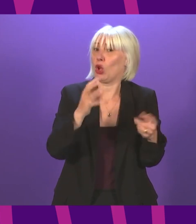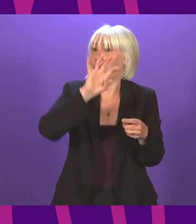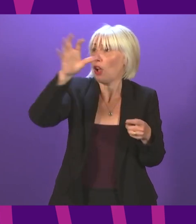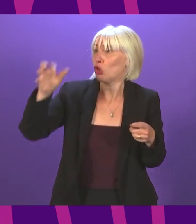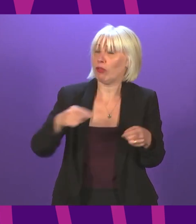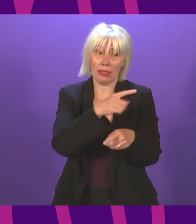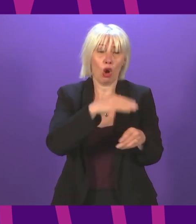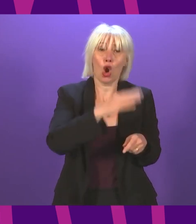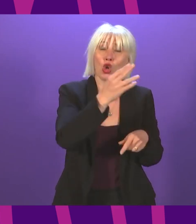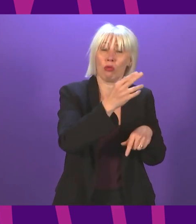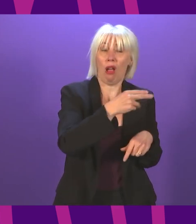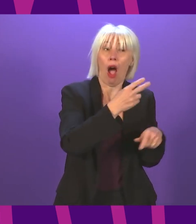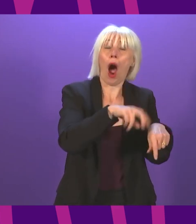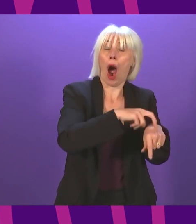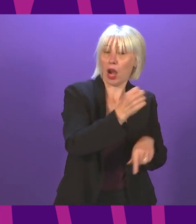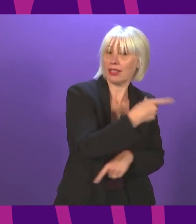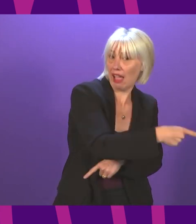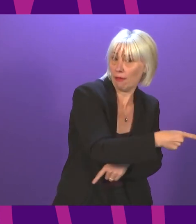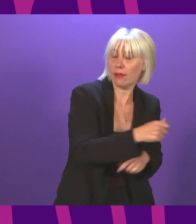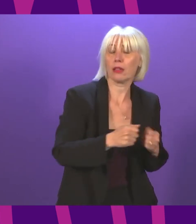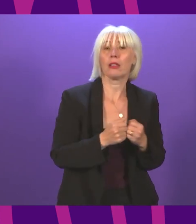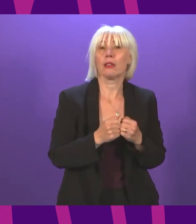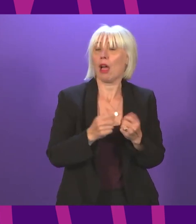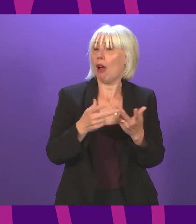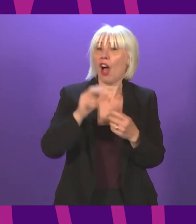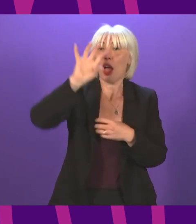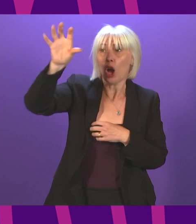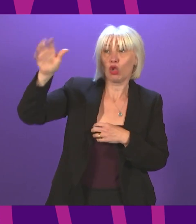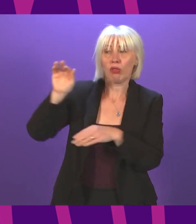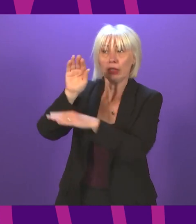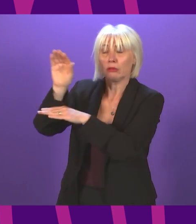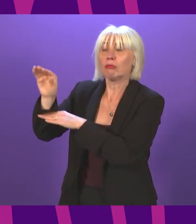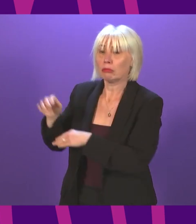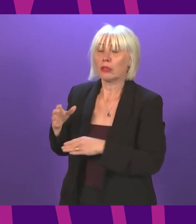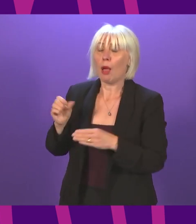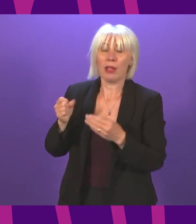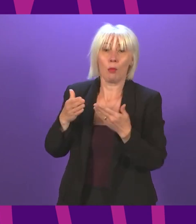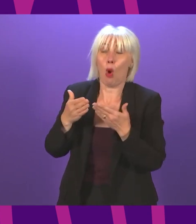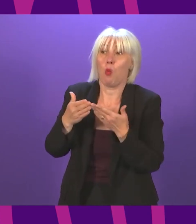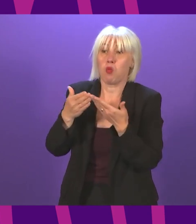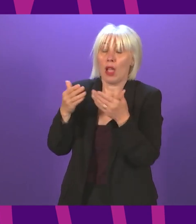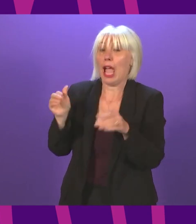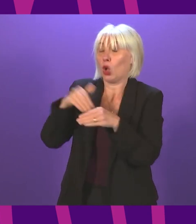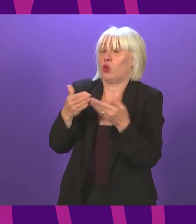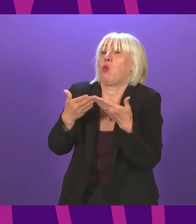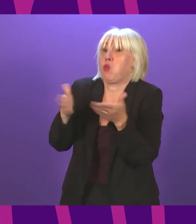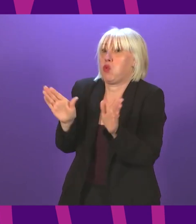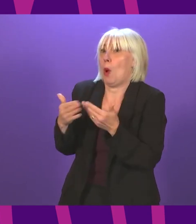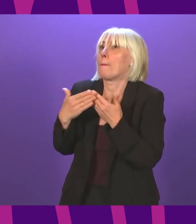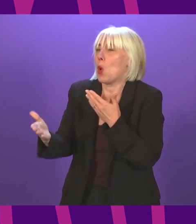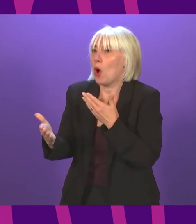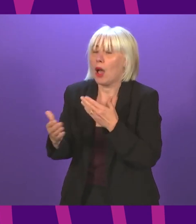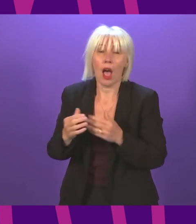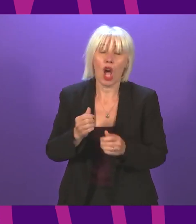closest to us in many countries on a much wider ranging basis than I set out yesterday. I wish we weren't here. I